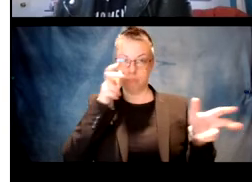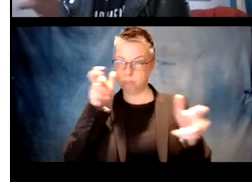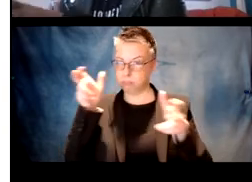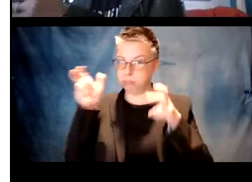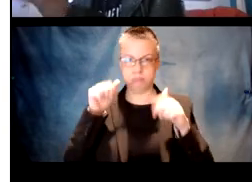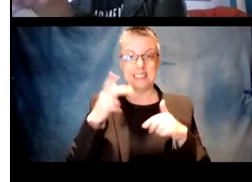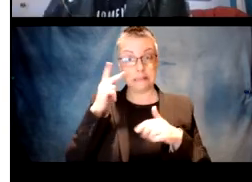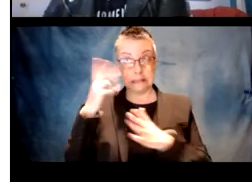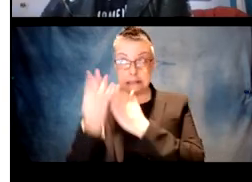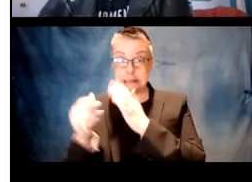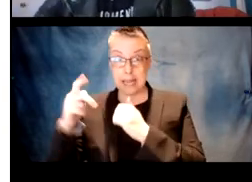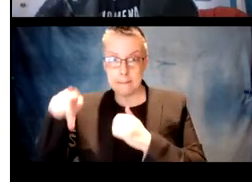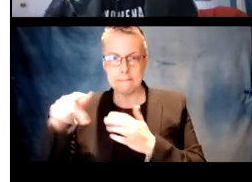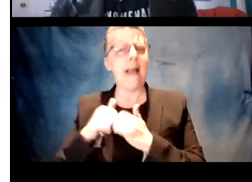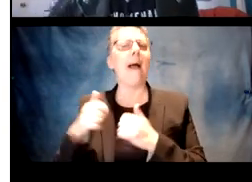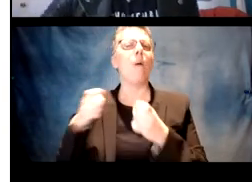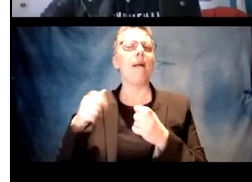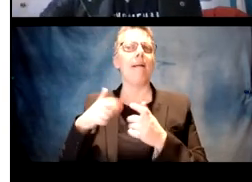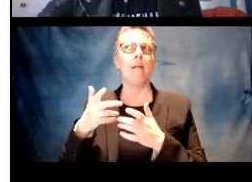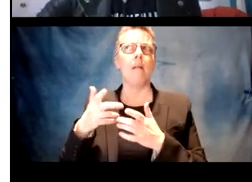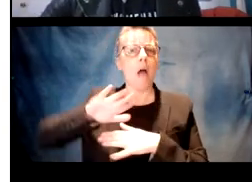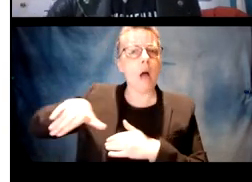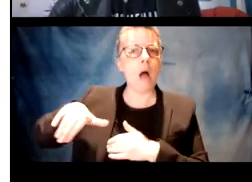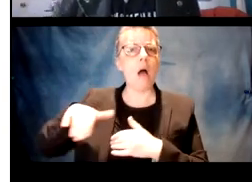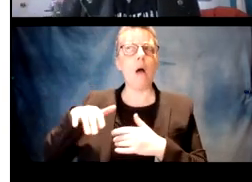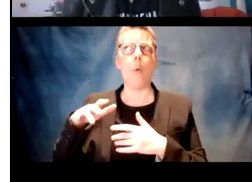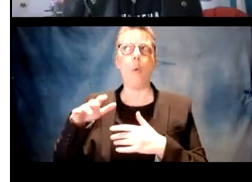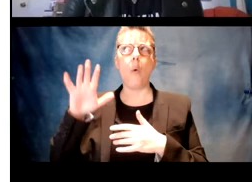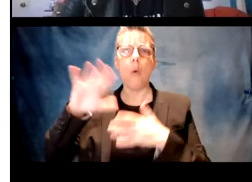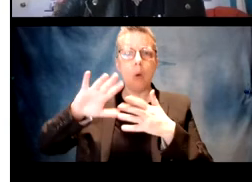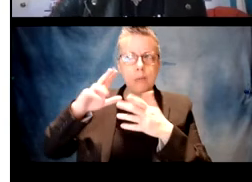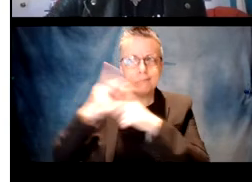So, how are children handling these gaps?